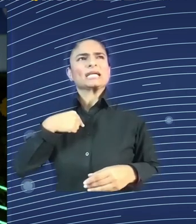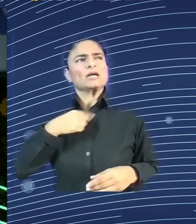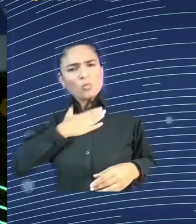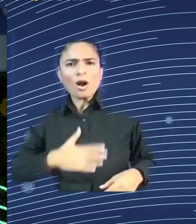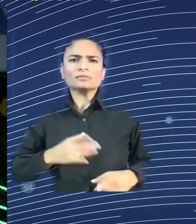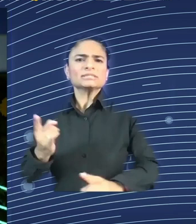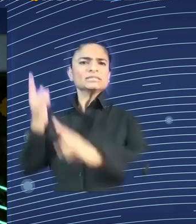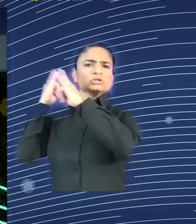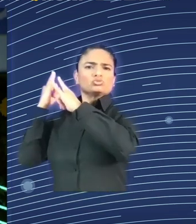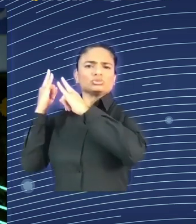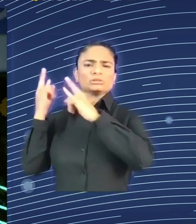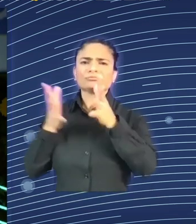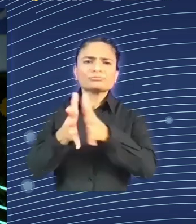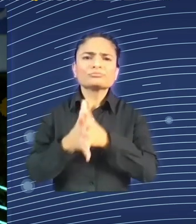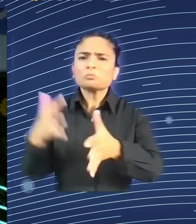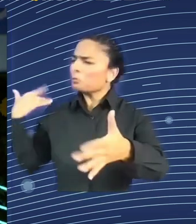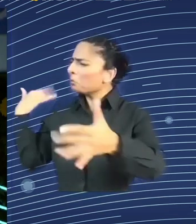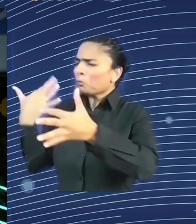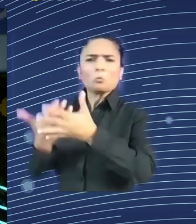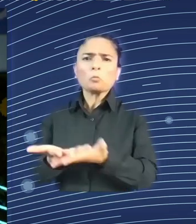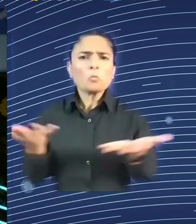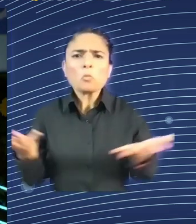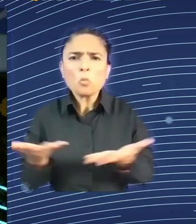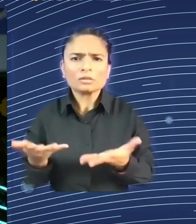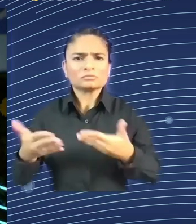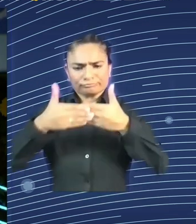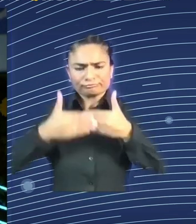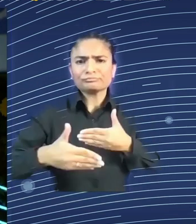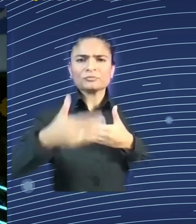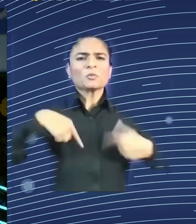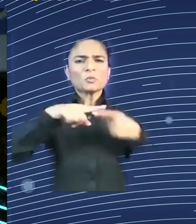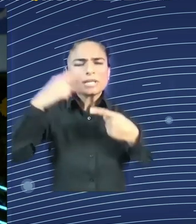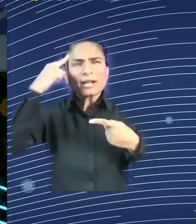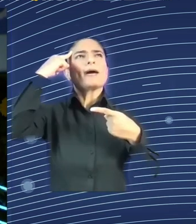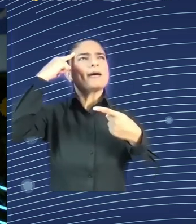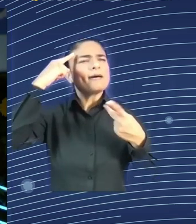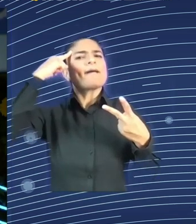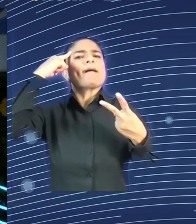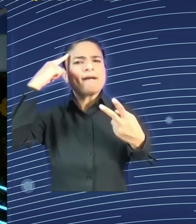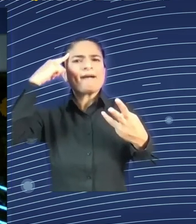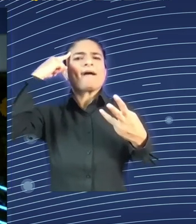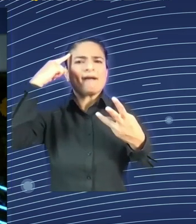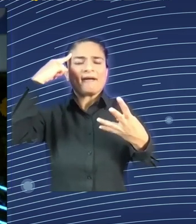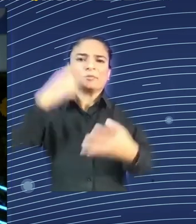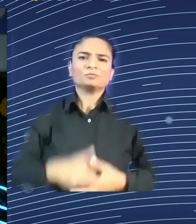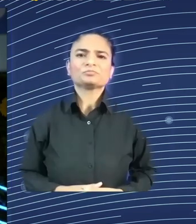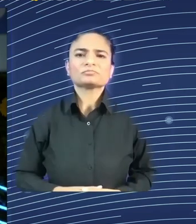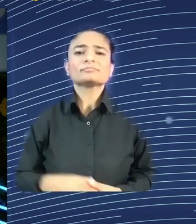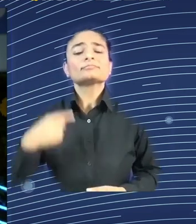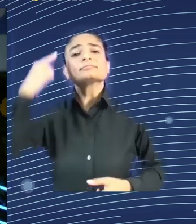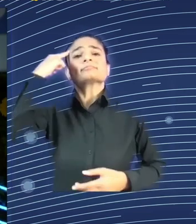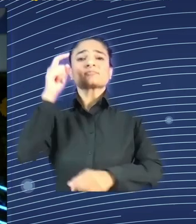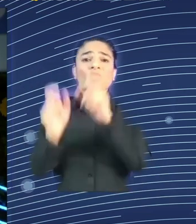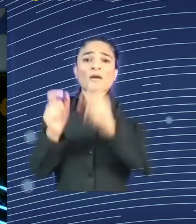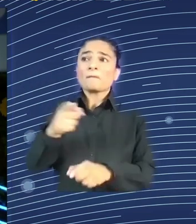AI and about this time, what's happening, it really is short memory. reminds me so much of football